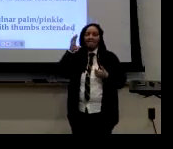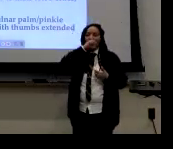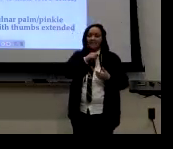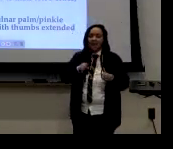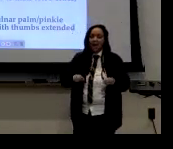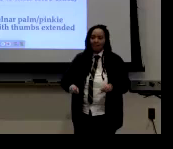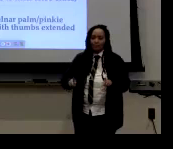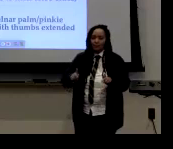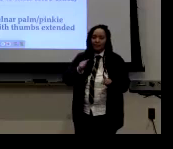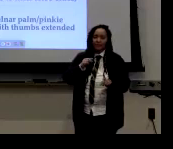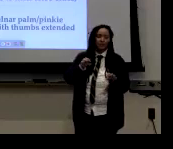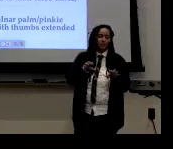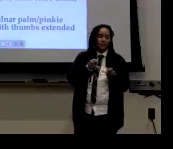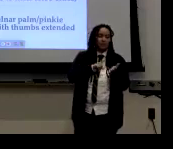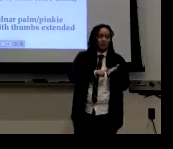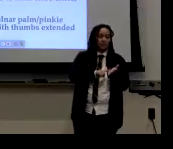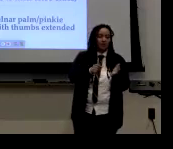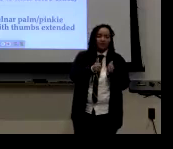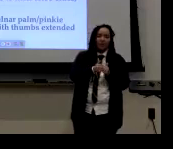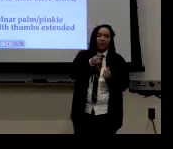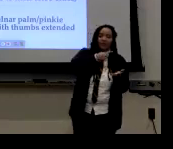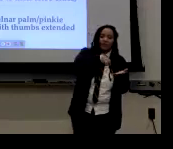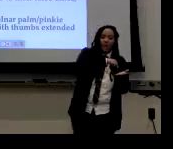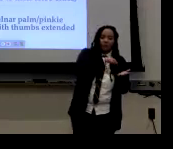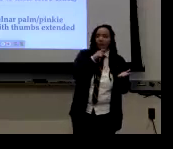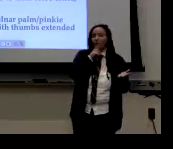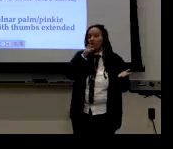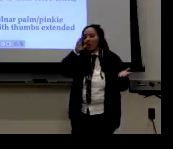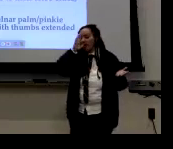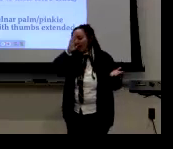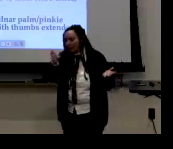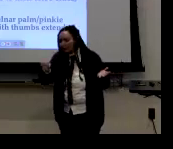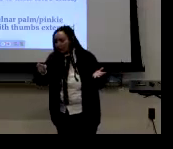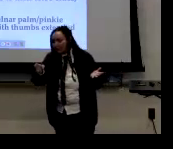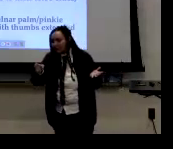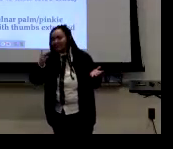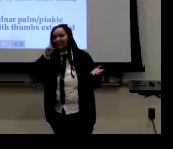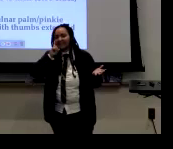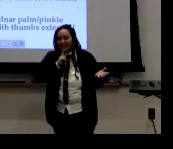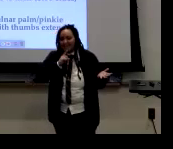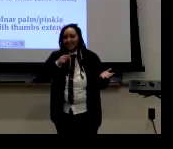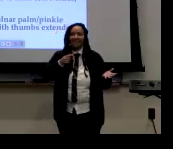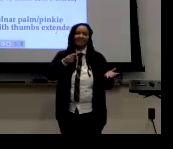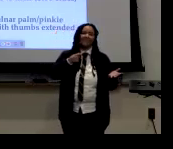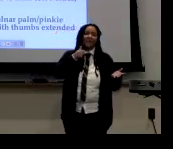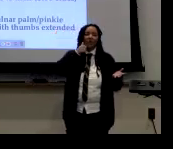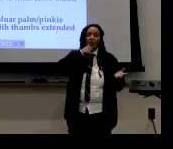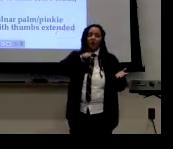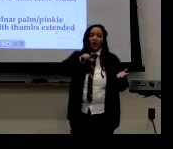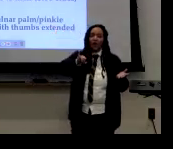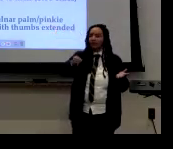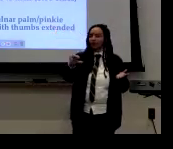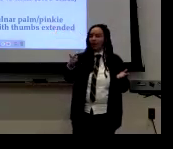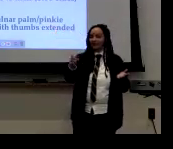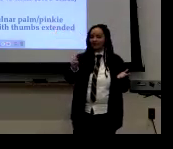And that's a more masculine sign. I missed the opportunity to do research with those heteronormative